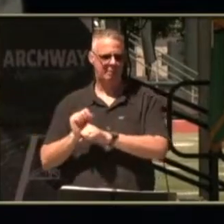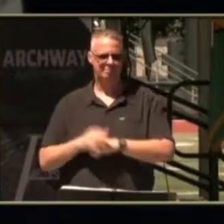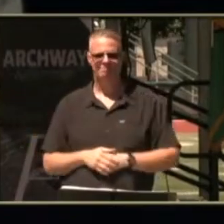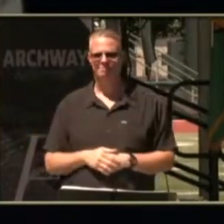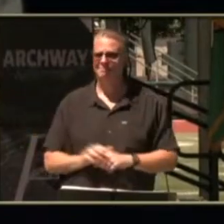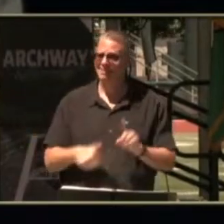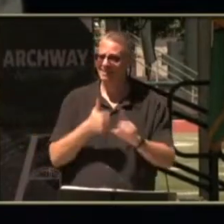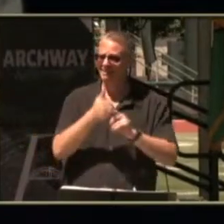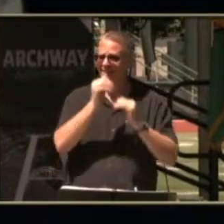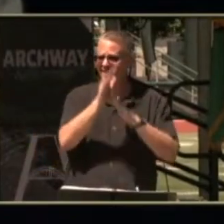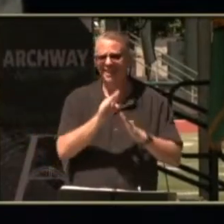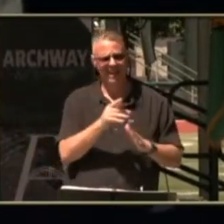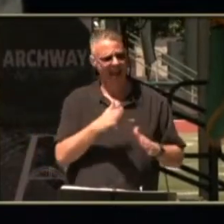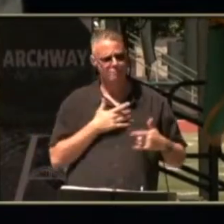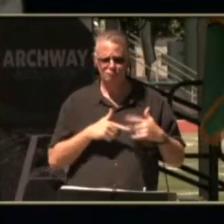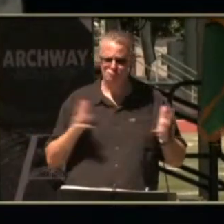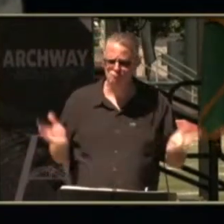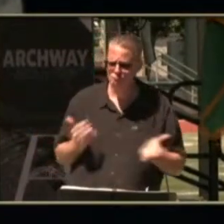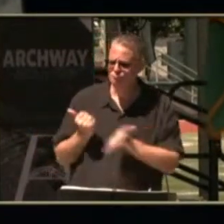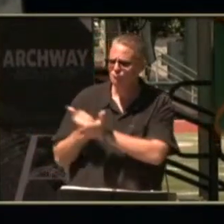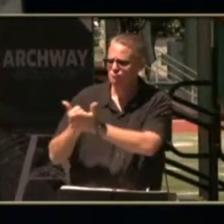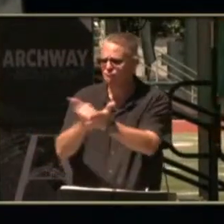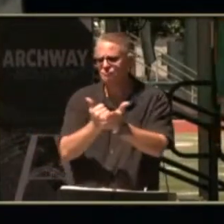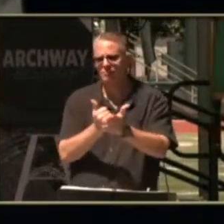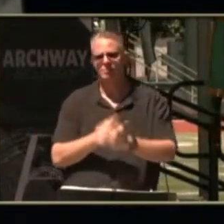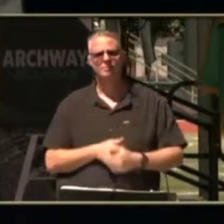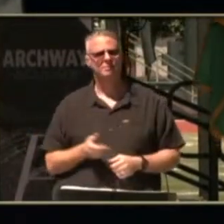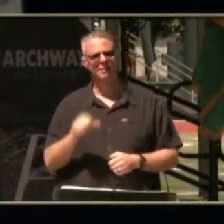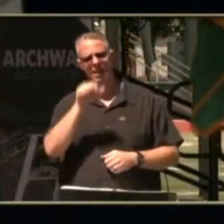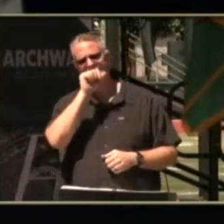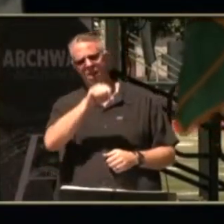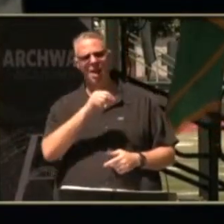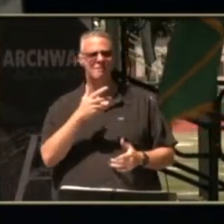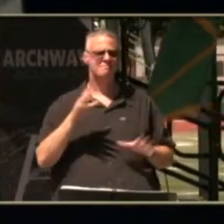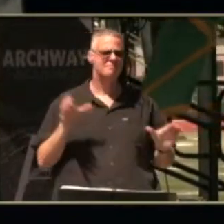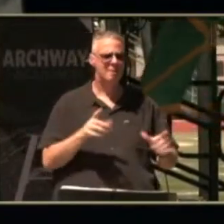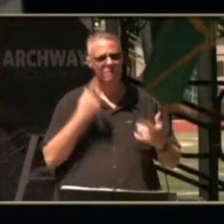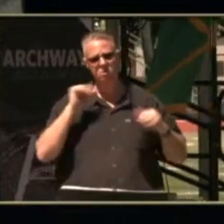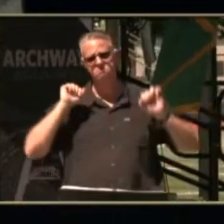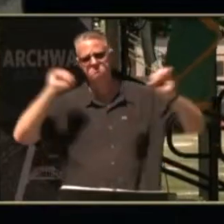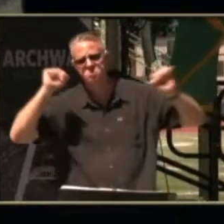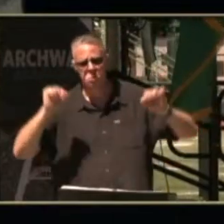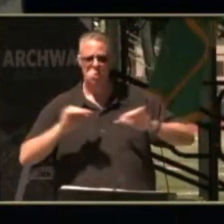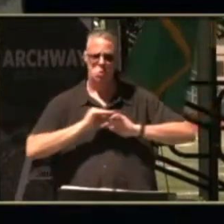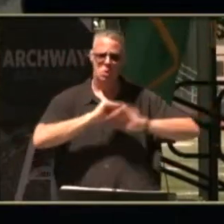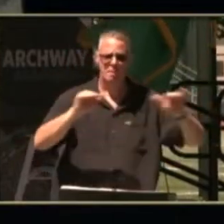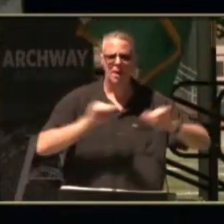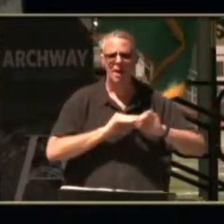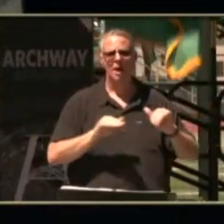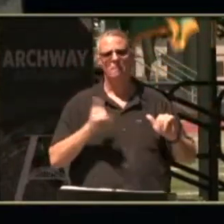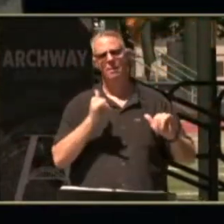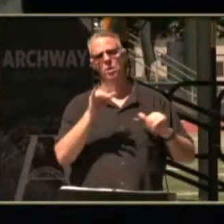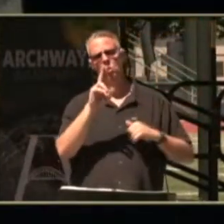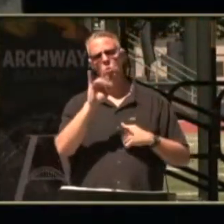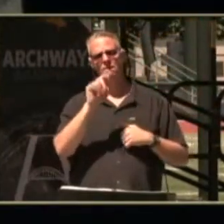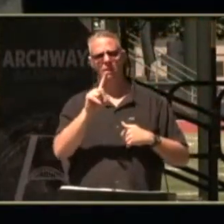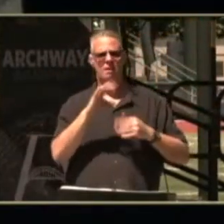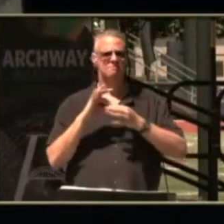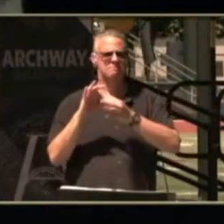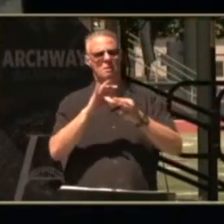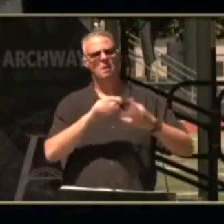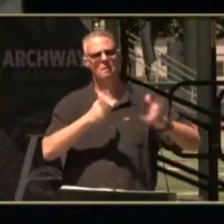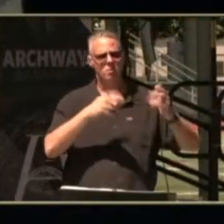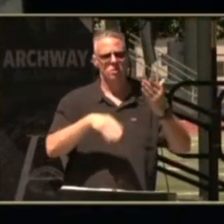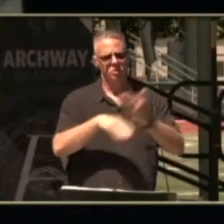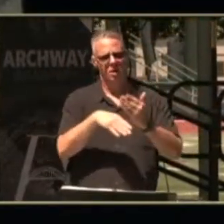to assist those around him he also loves being active lifting weights swimming and playing both unified basketball and soccer with the teams at